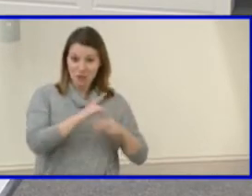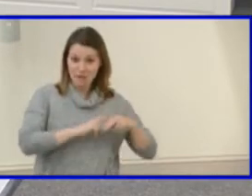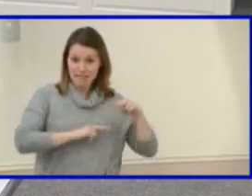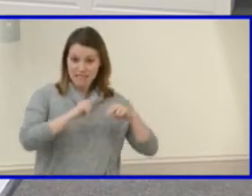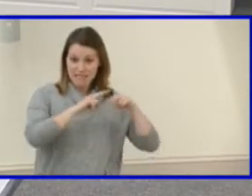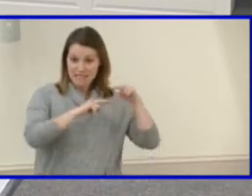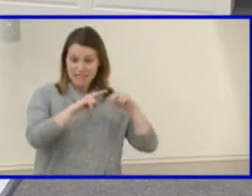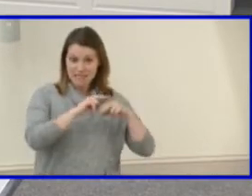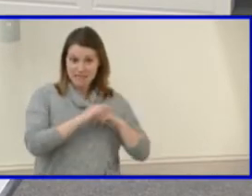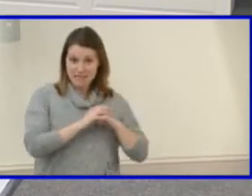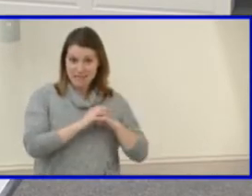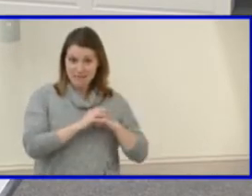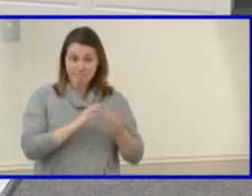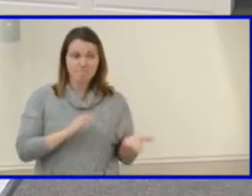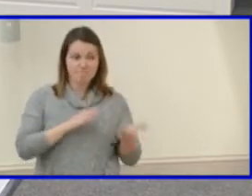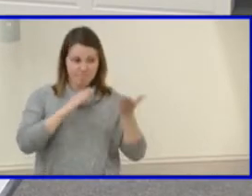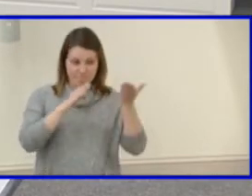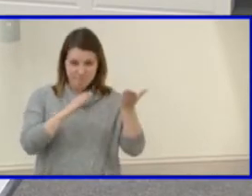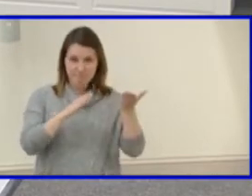So moved.